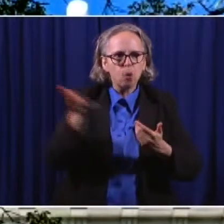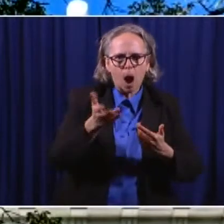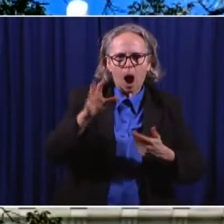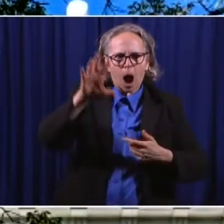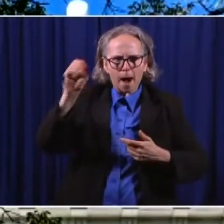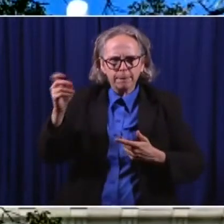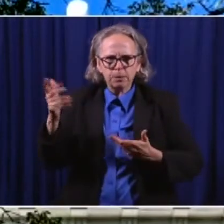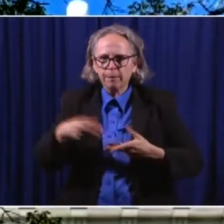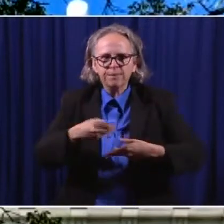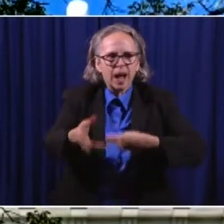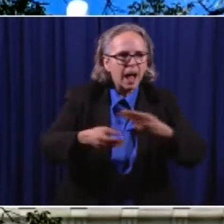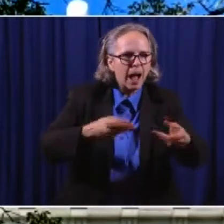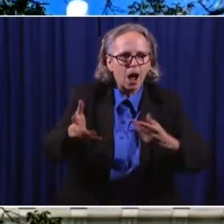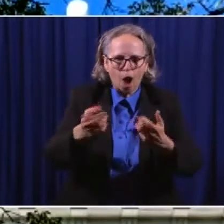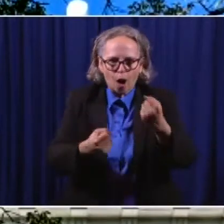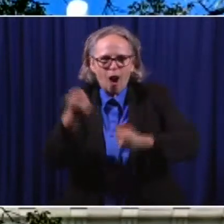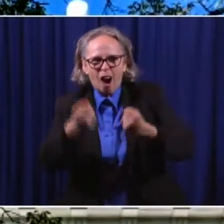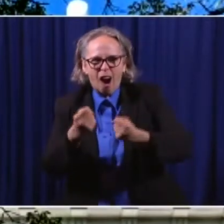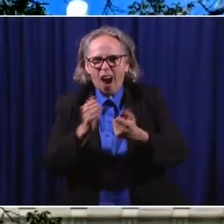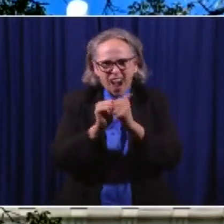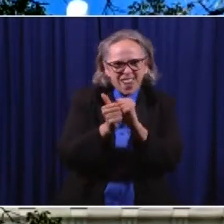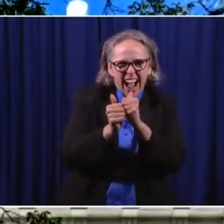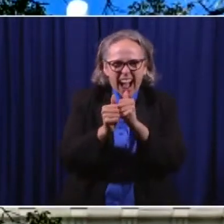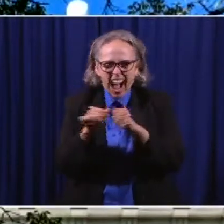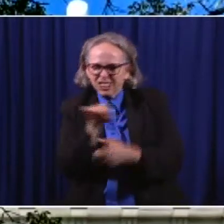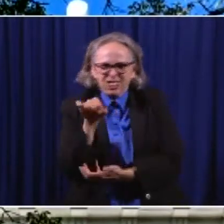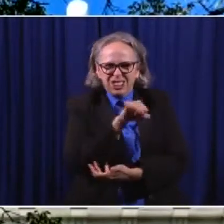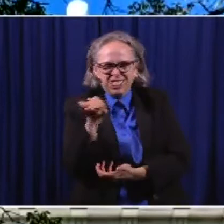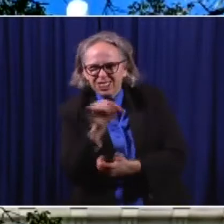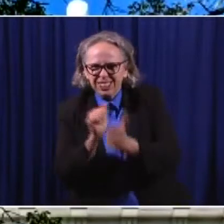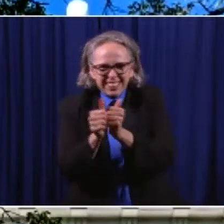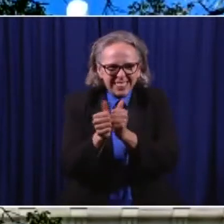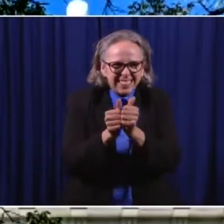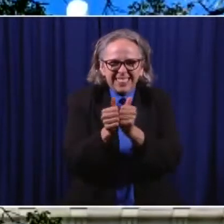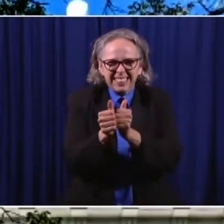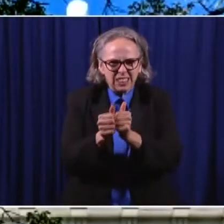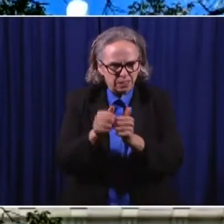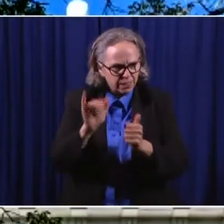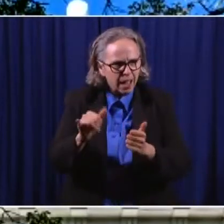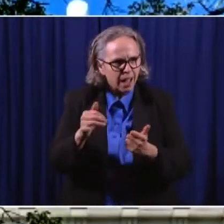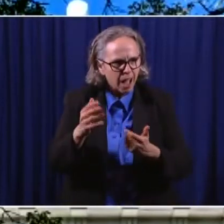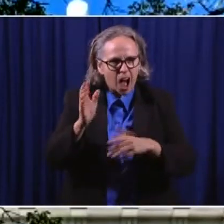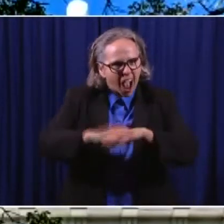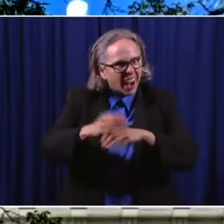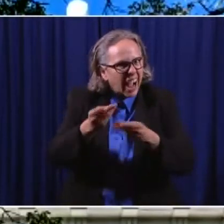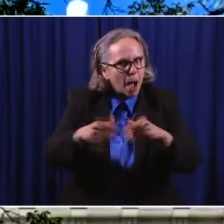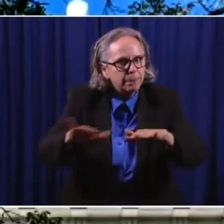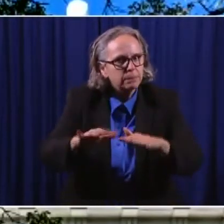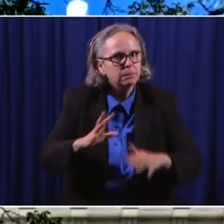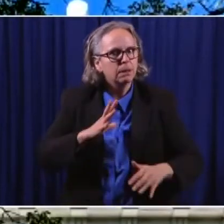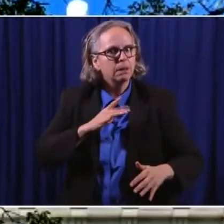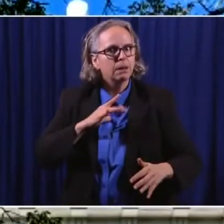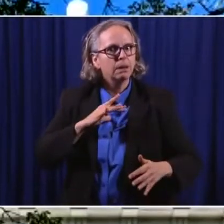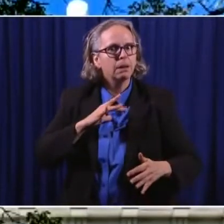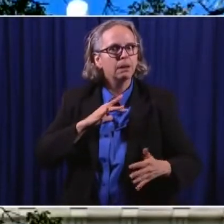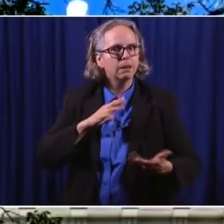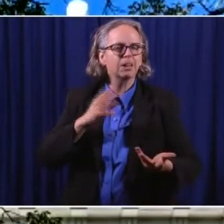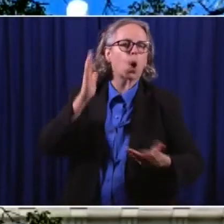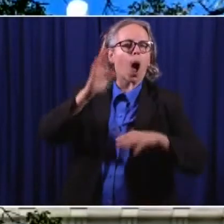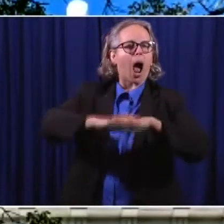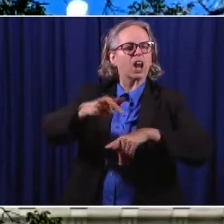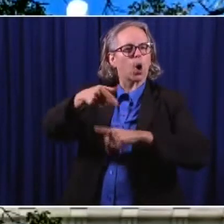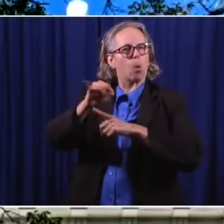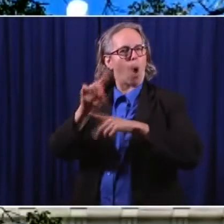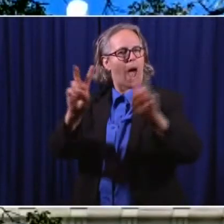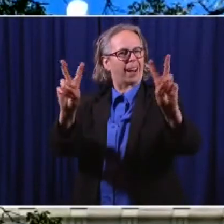quad on our campus, and we've tried to do what we can